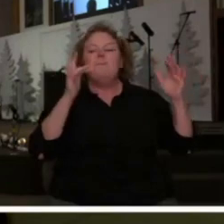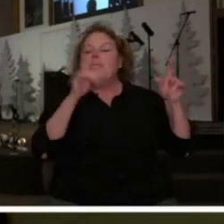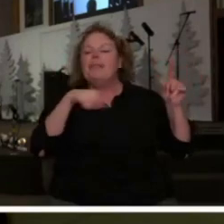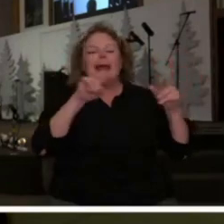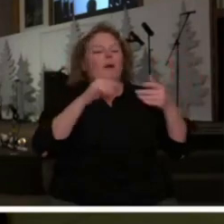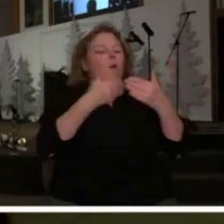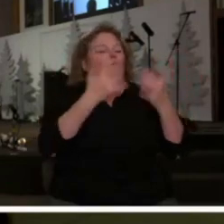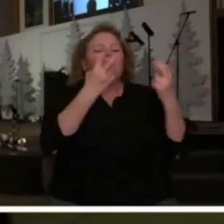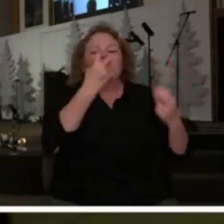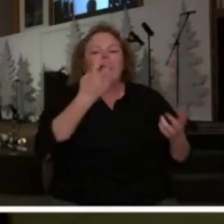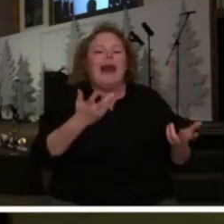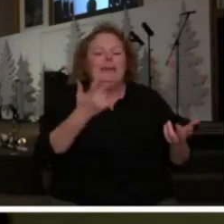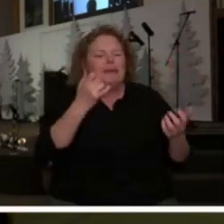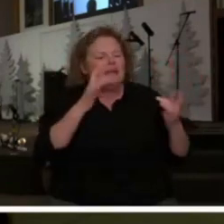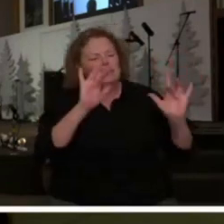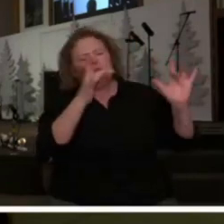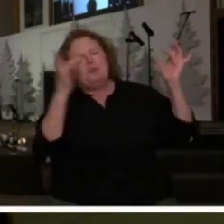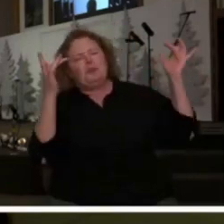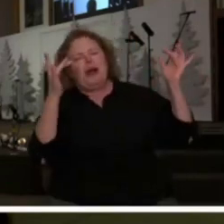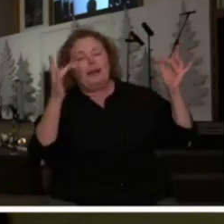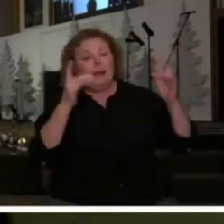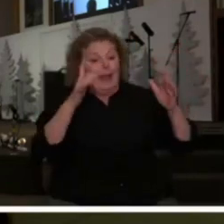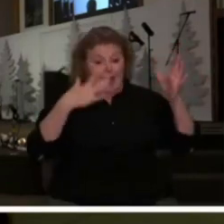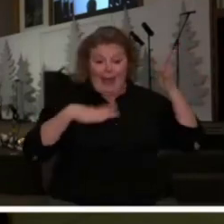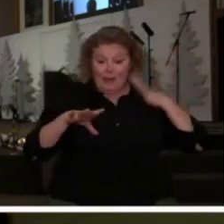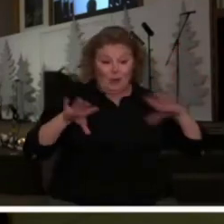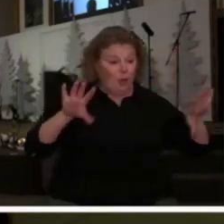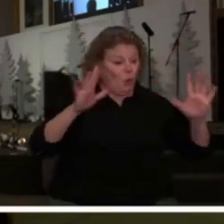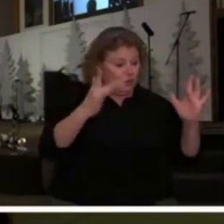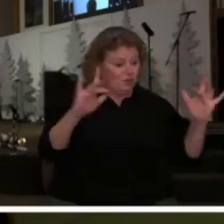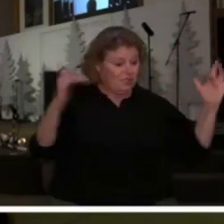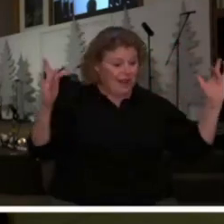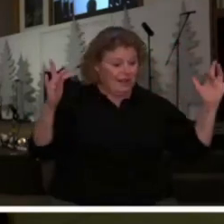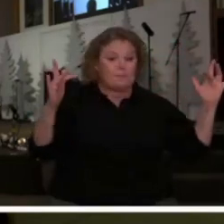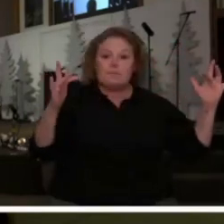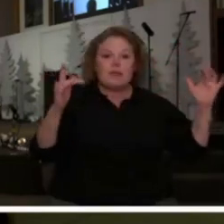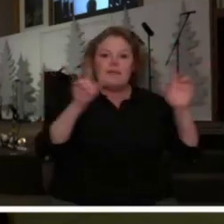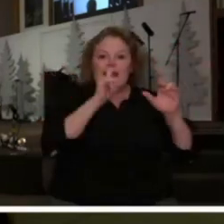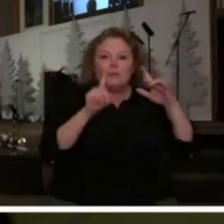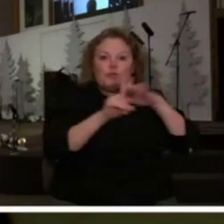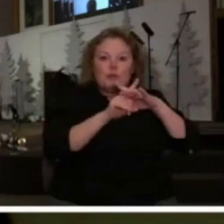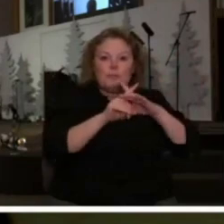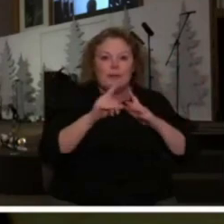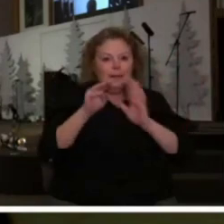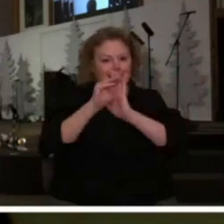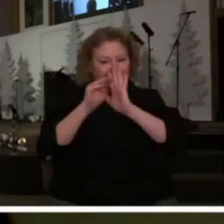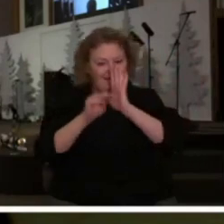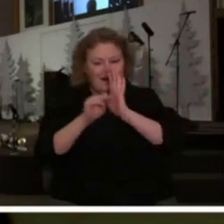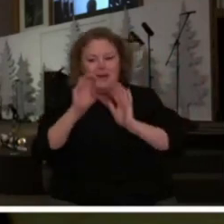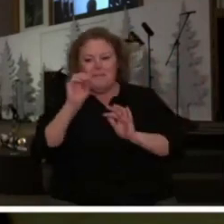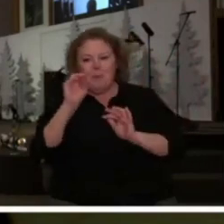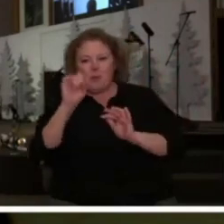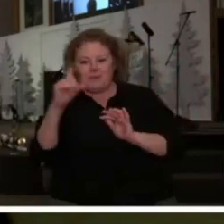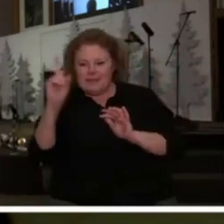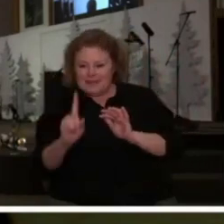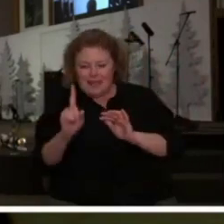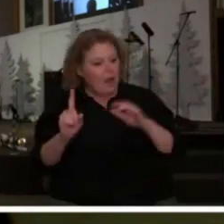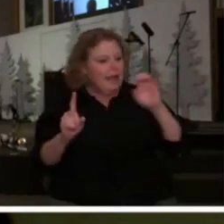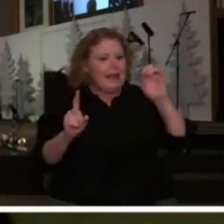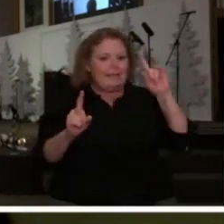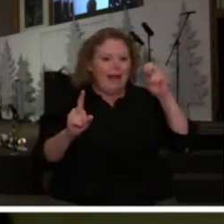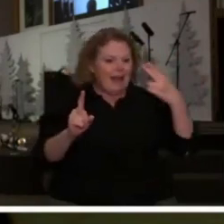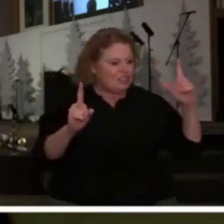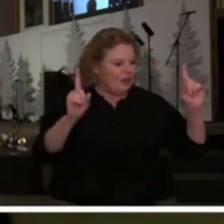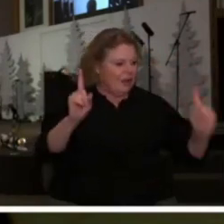the clothing that He wears and then Moses and Elijah shows up and they have this discussion and these three got to see for just a moment the